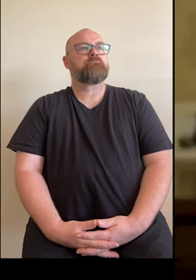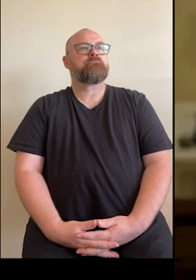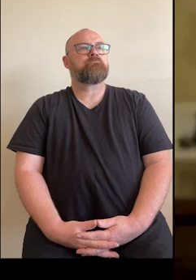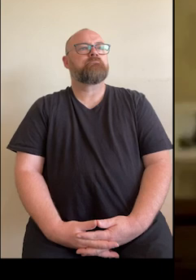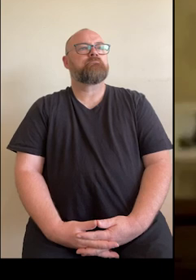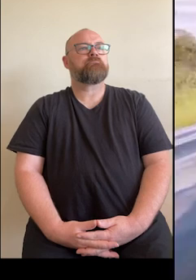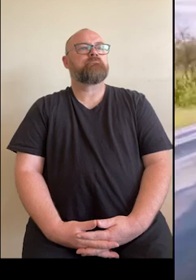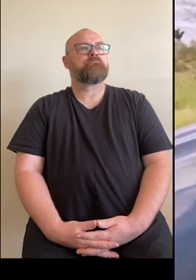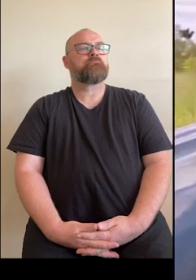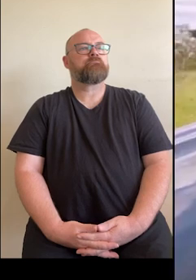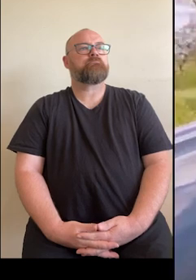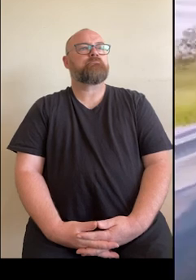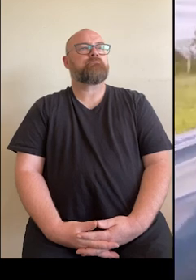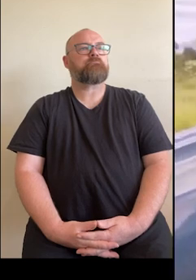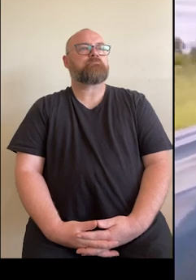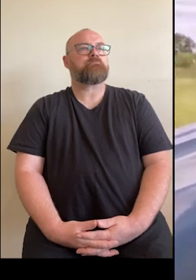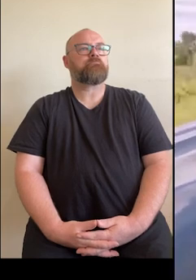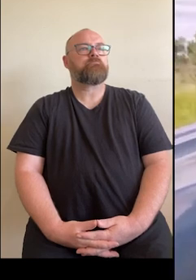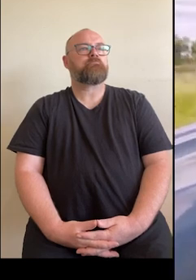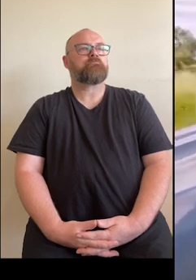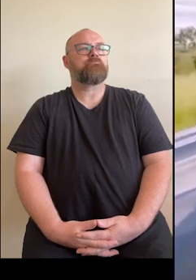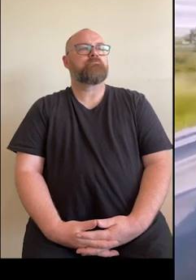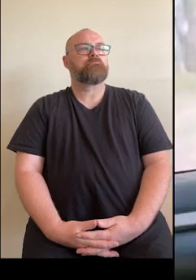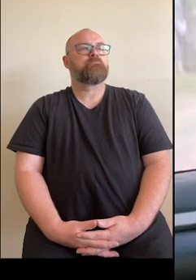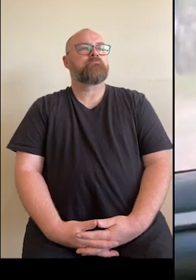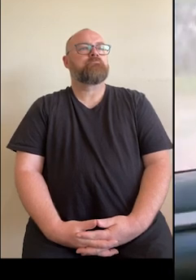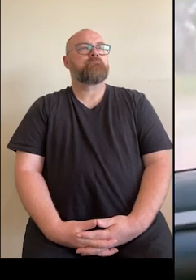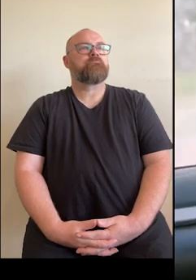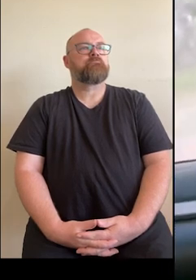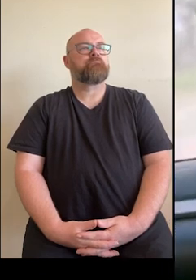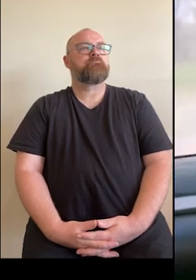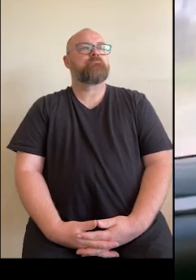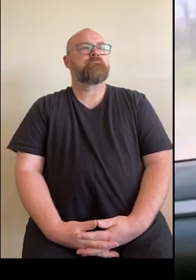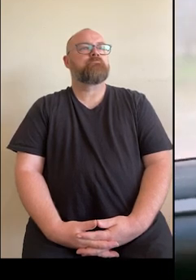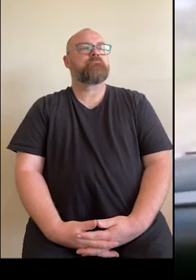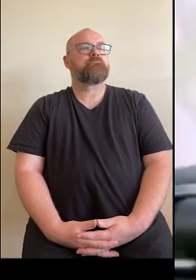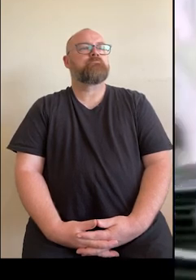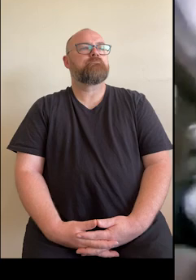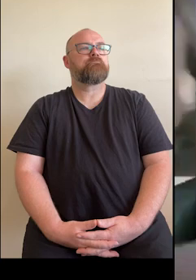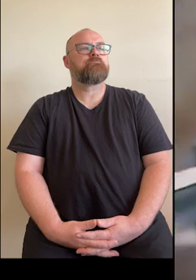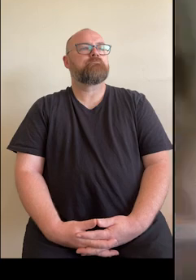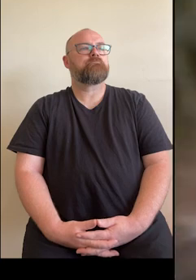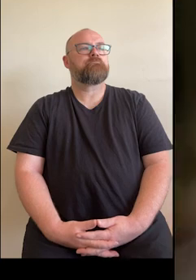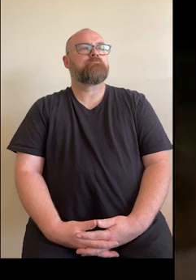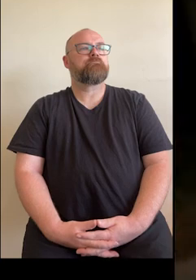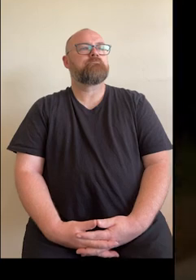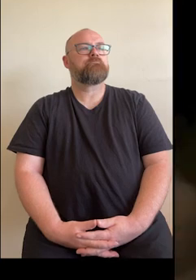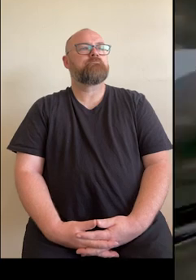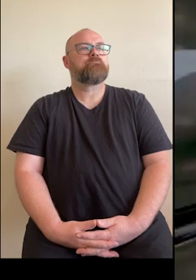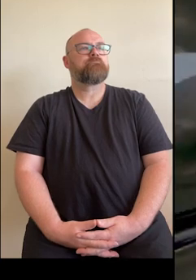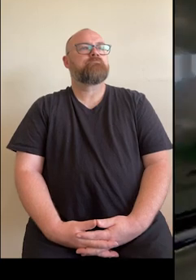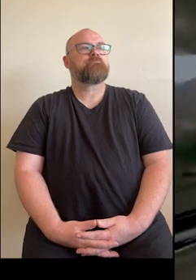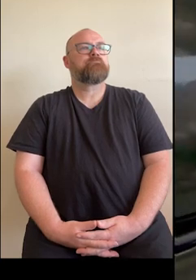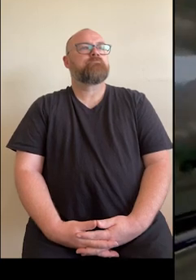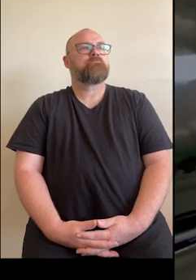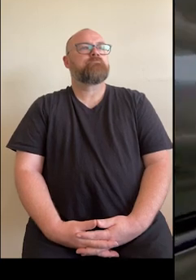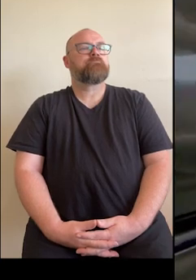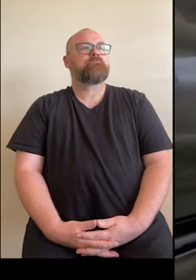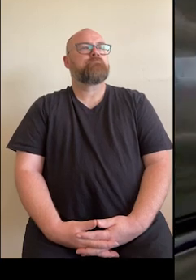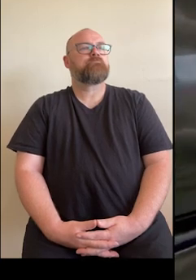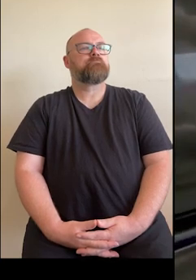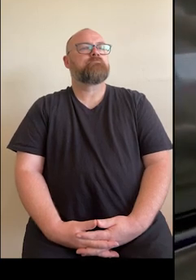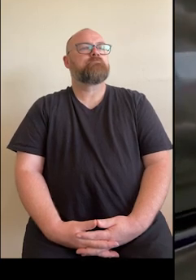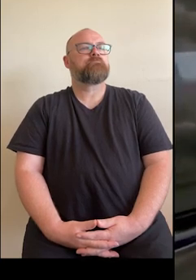possible, which is with our involvement with the business is a little bit hard at times, but we just enjoy the adventures, different places,